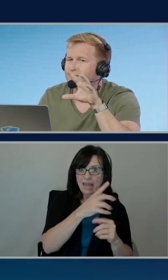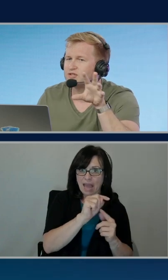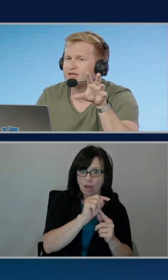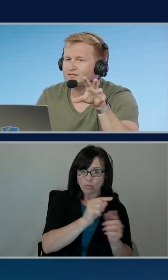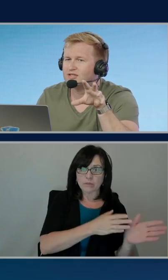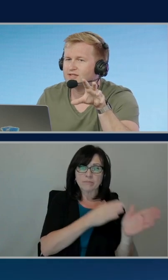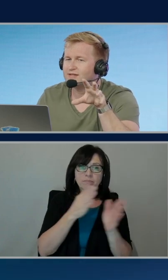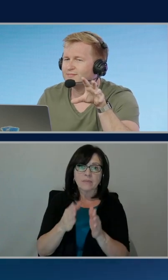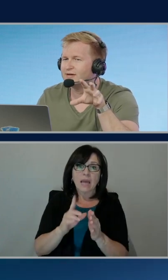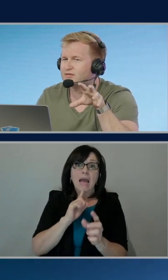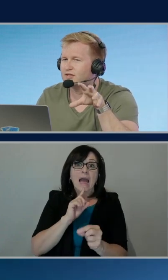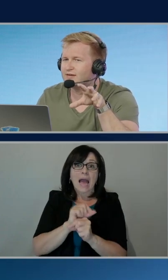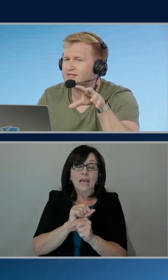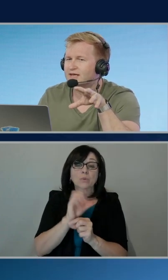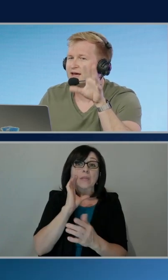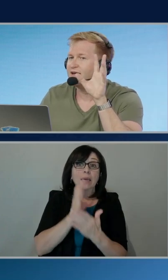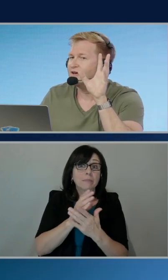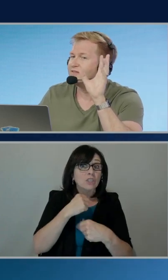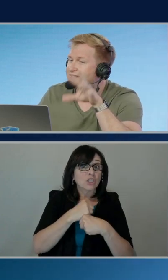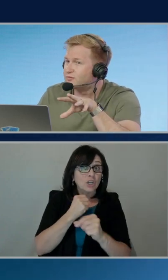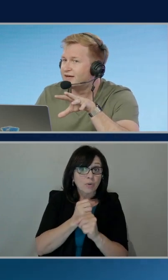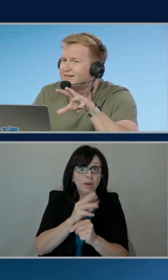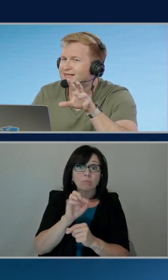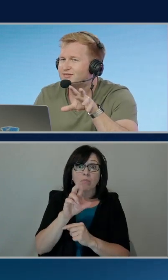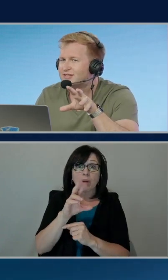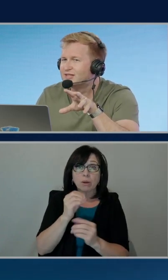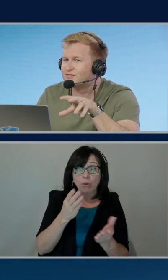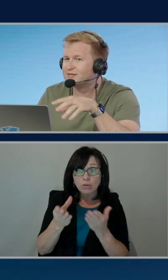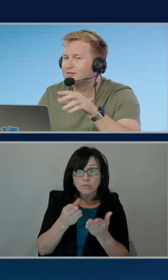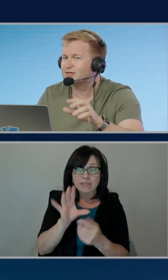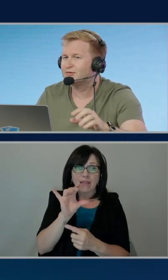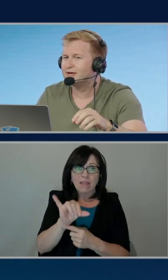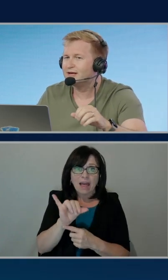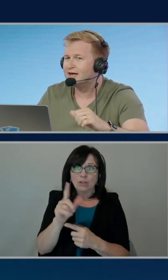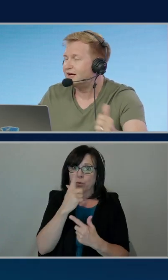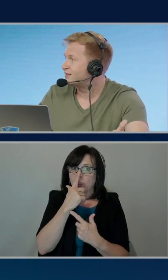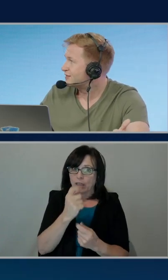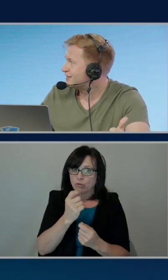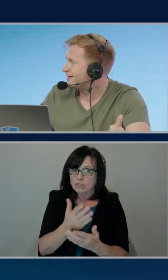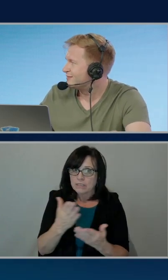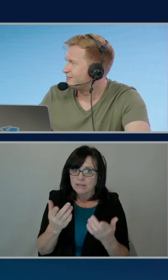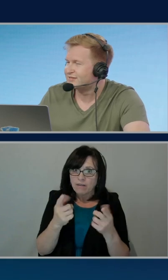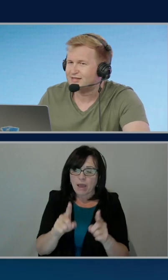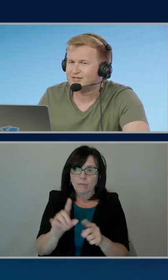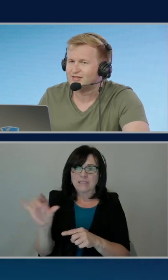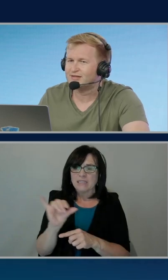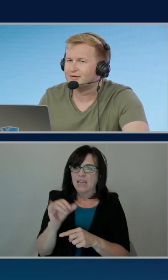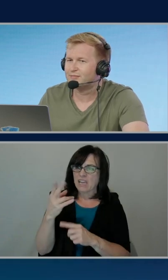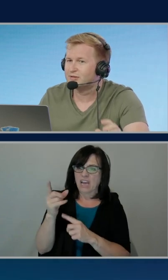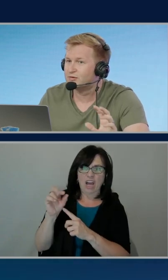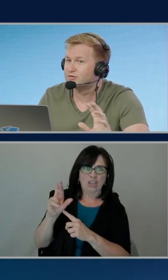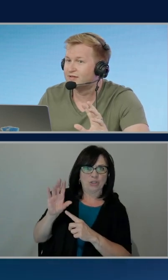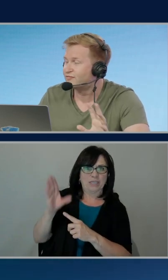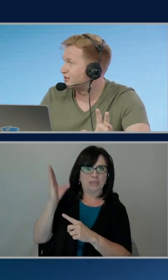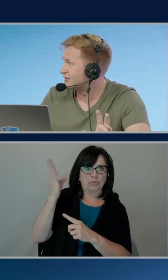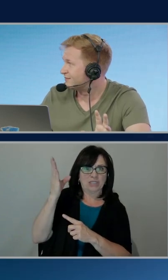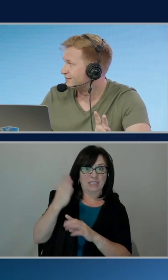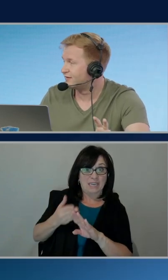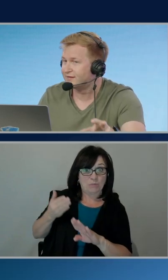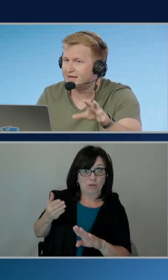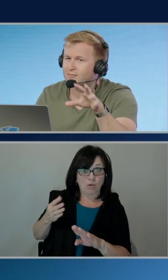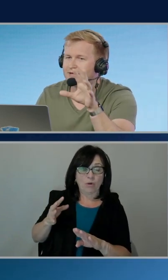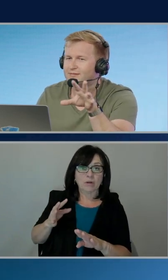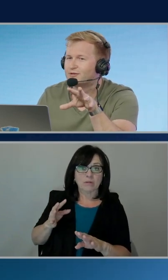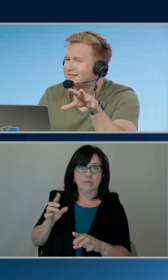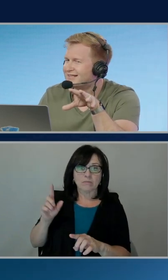have the actual image generation microservice. This is where the interesting stuff, similar to Hunter's presentation just earlier, we used Inferentia